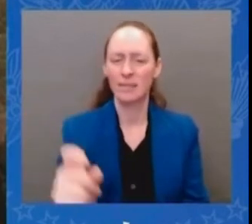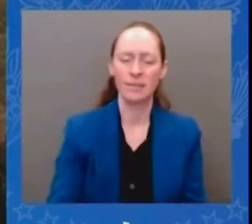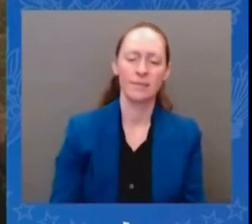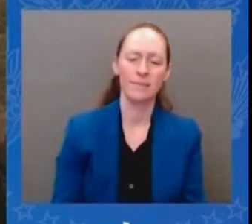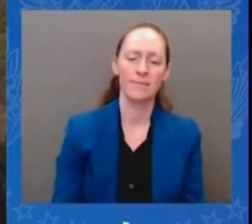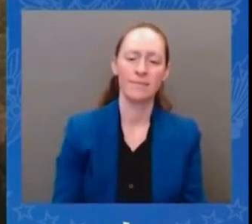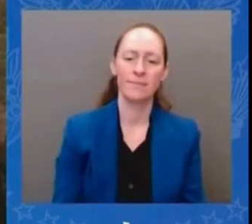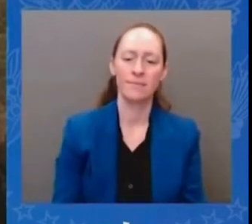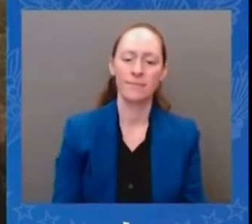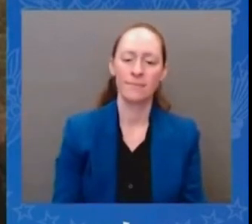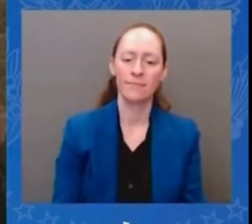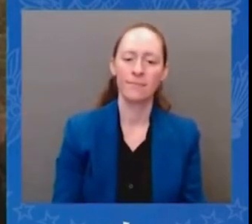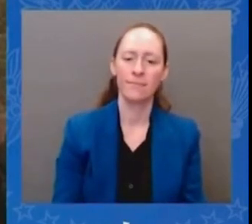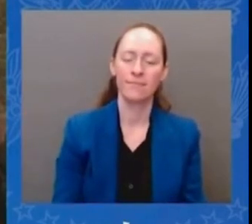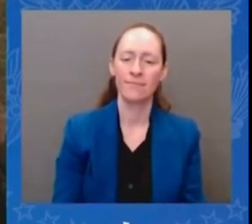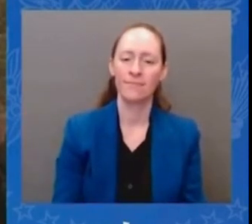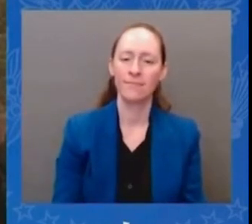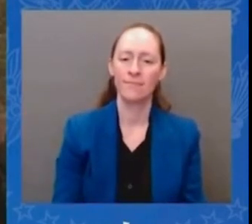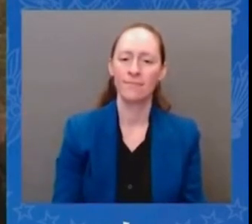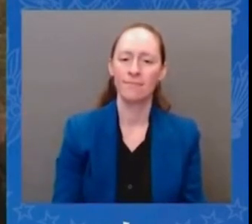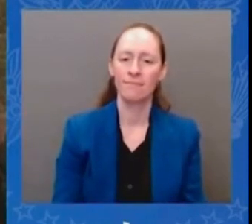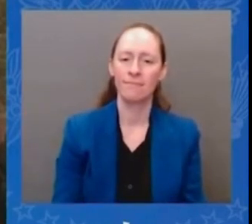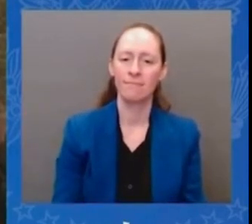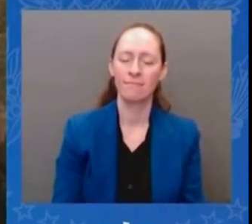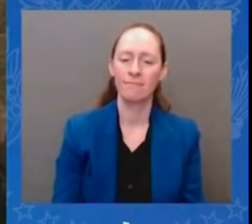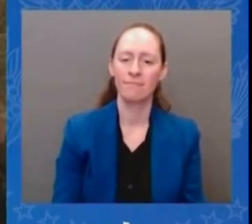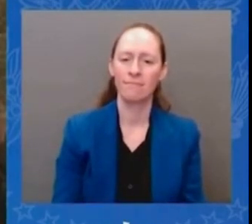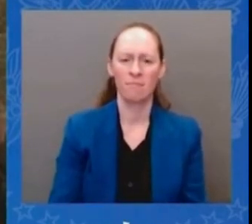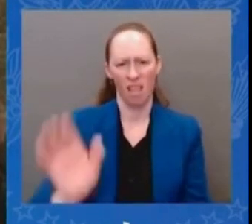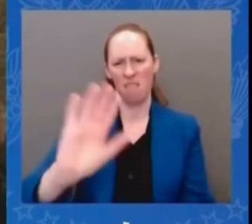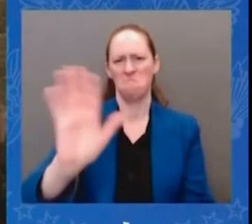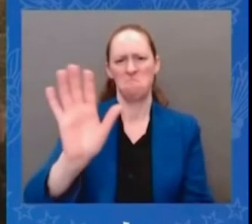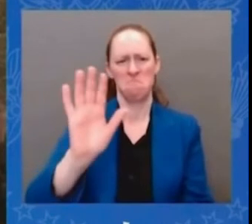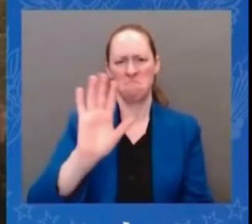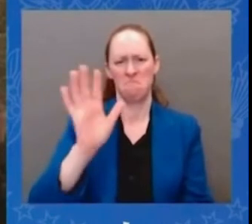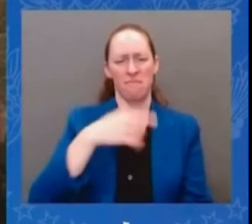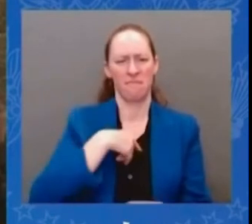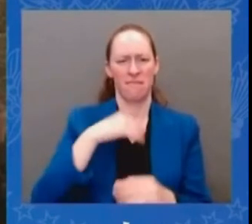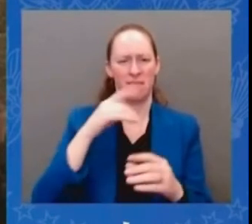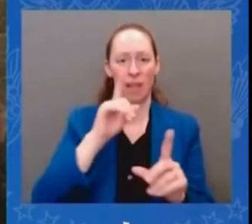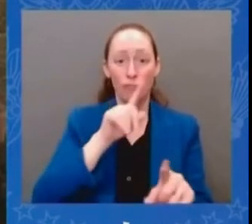not going to get into more questions i shouldn't even answer your question no no i don't think